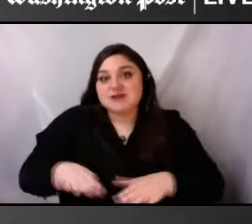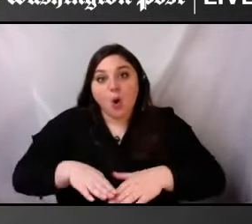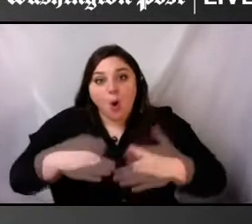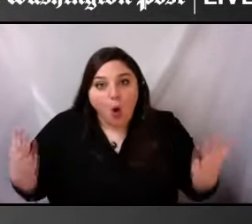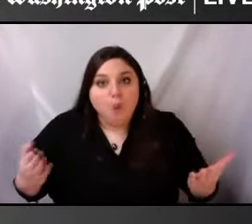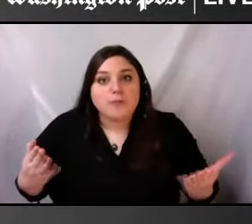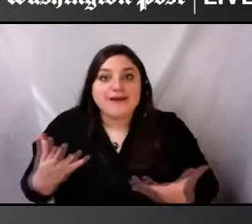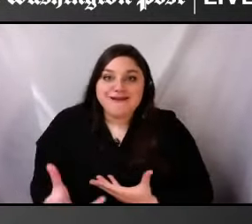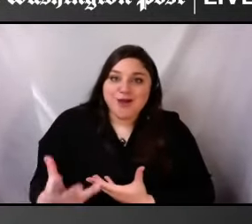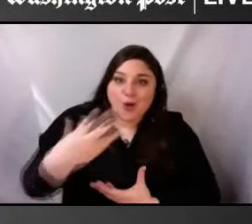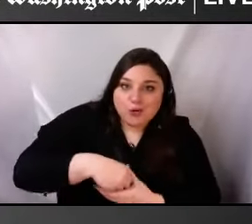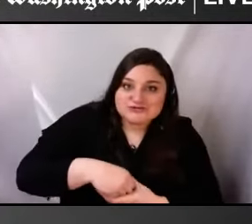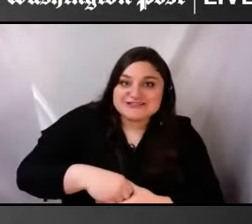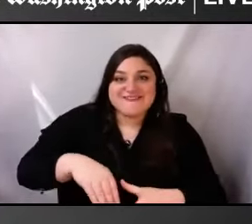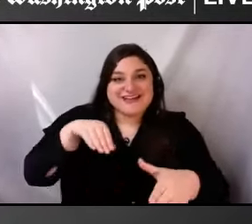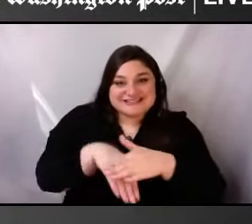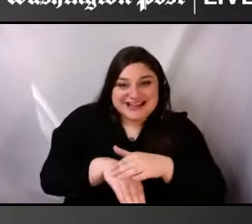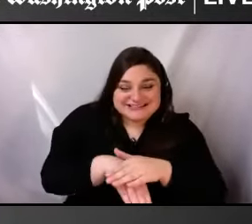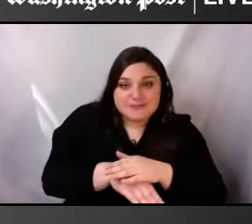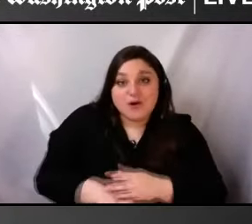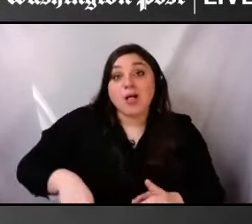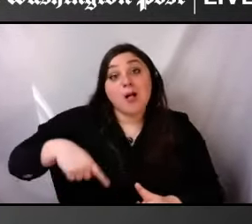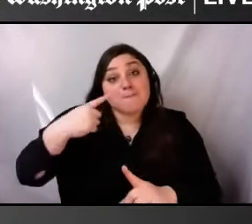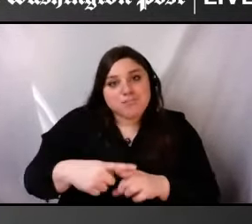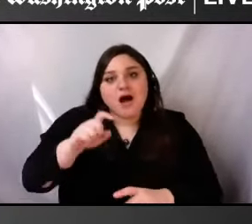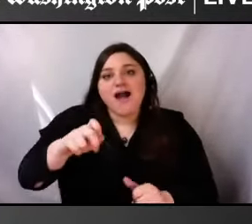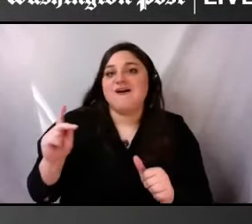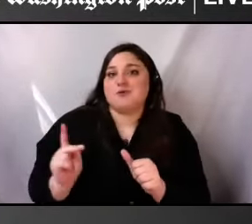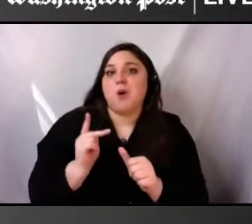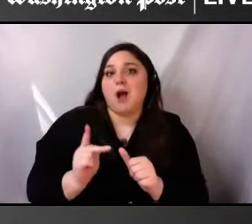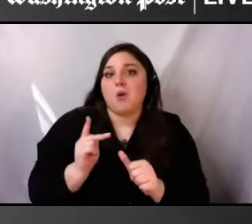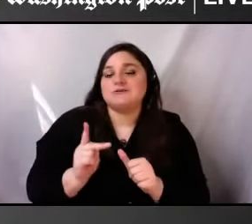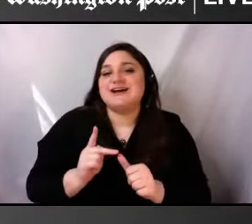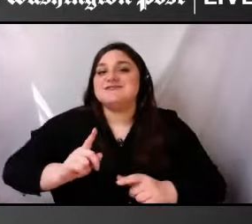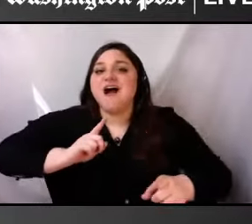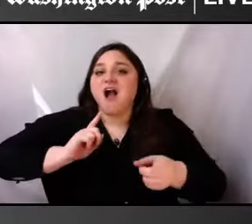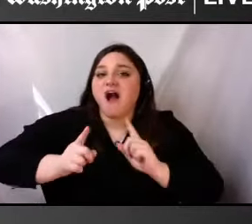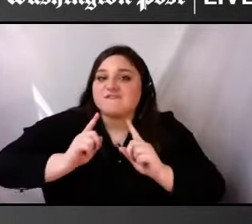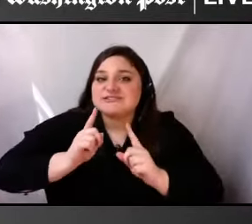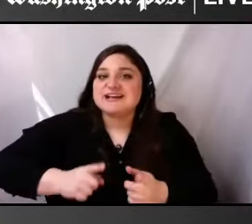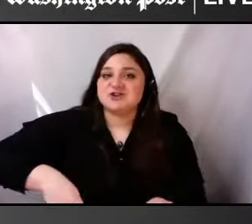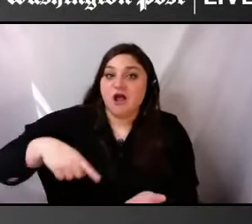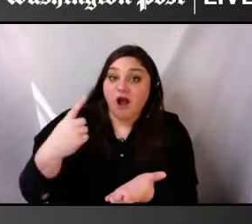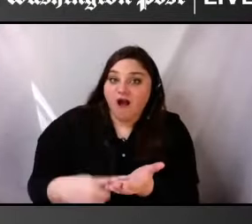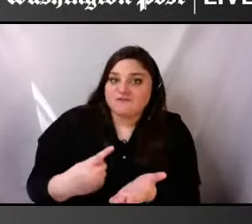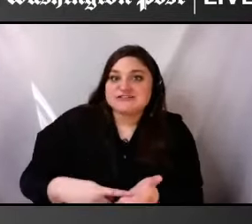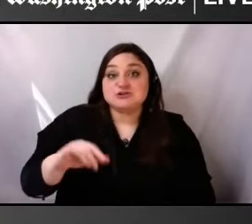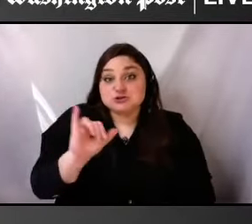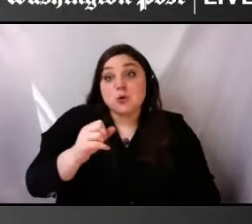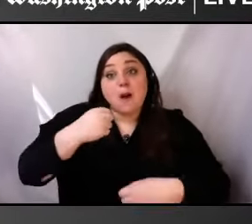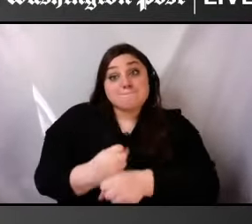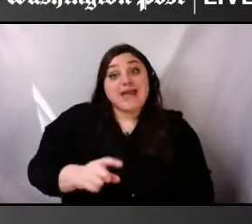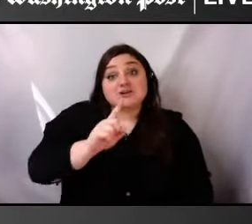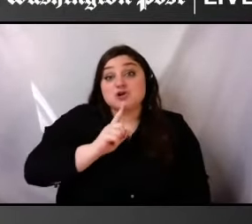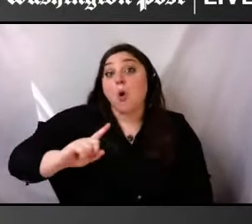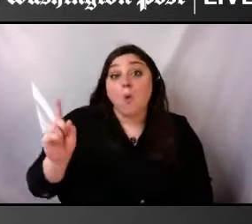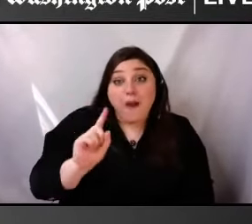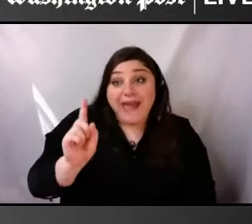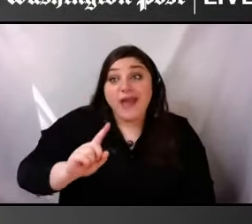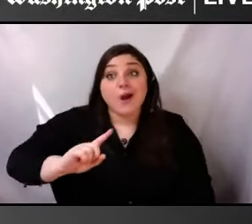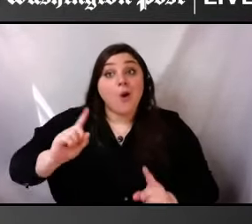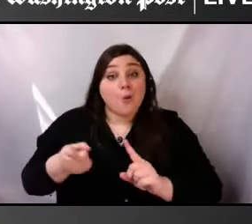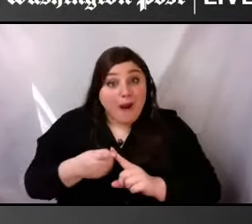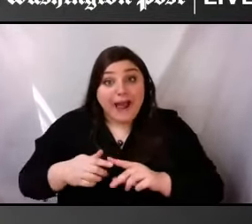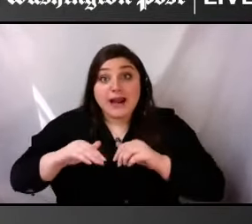and ensuring that conversations are inclusive as well. Um, and, and that we're not thinking